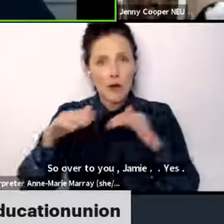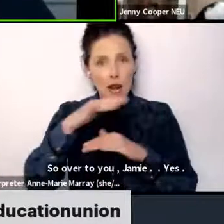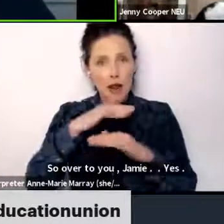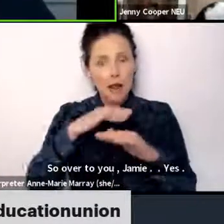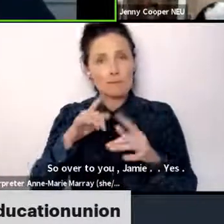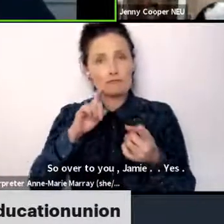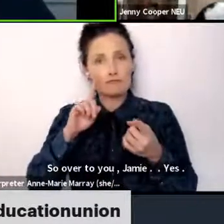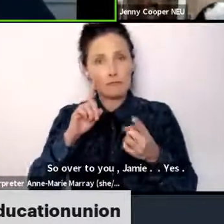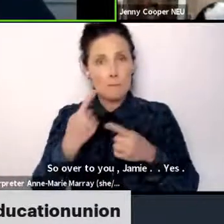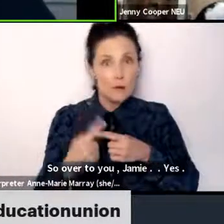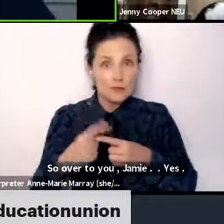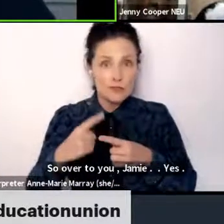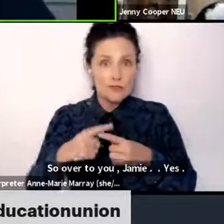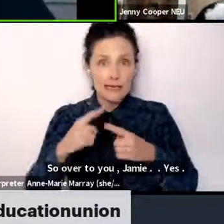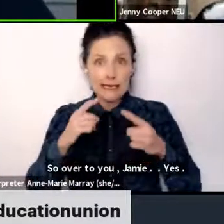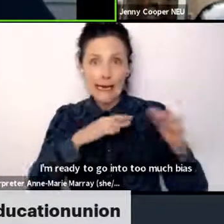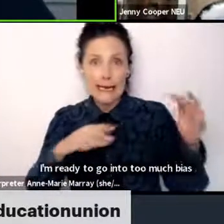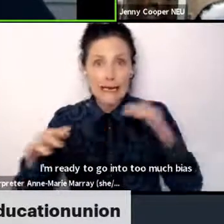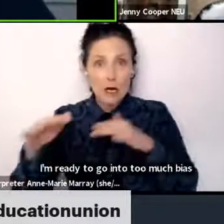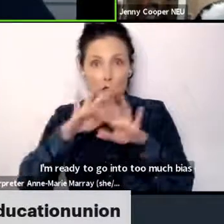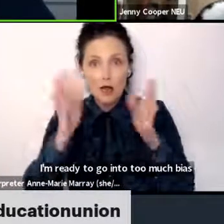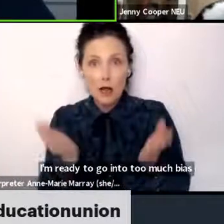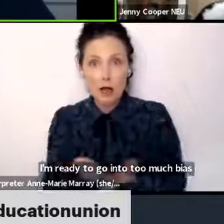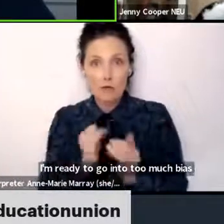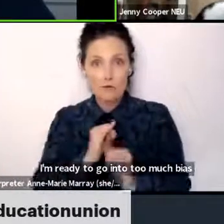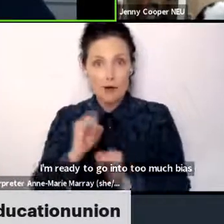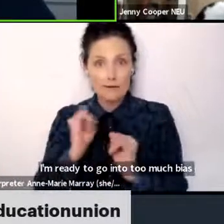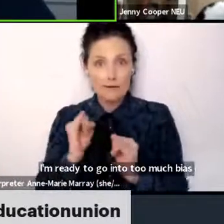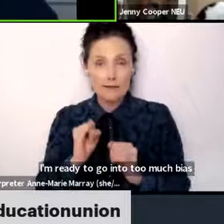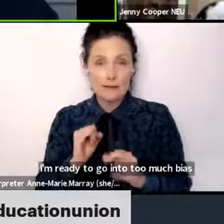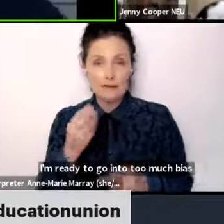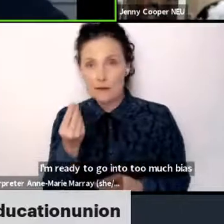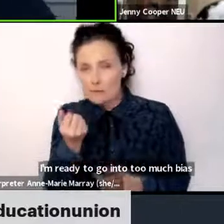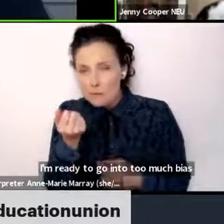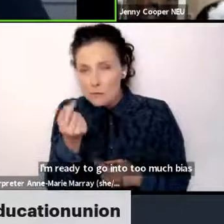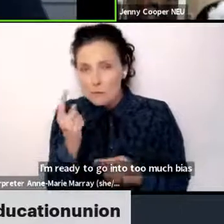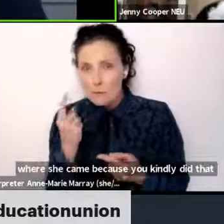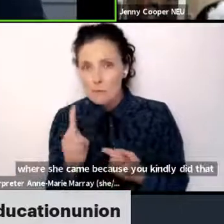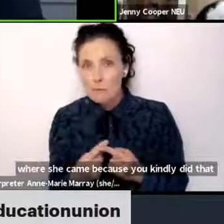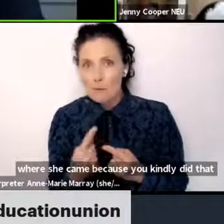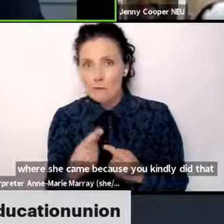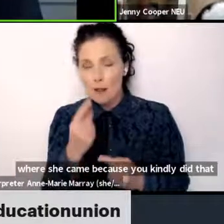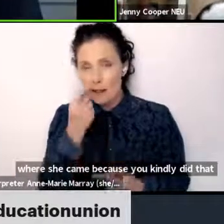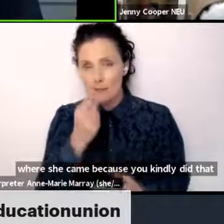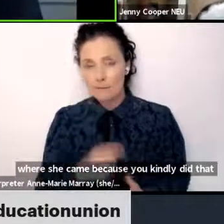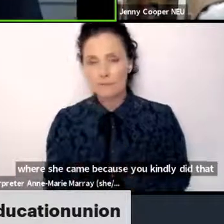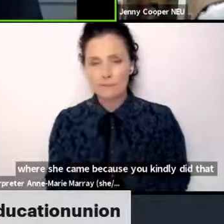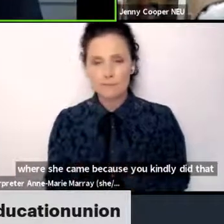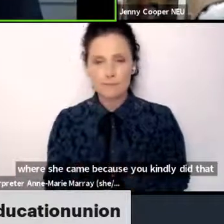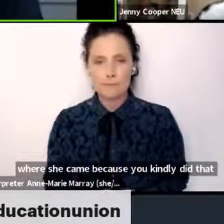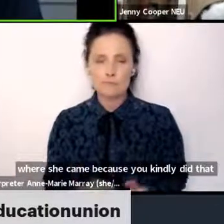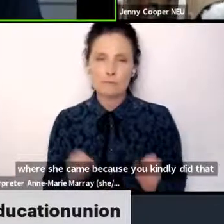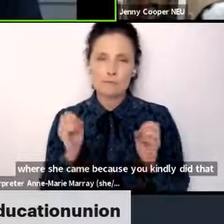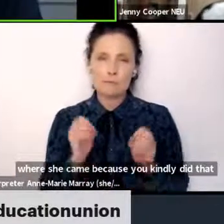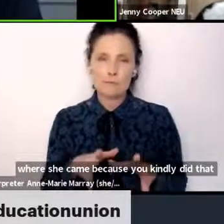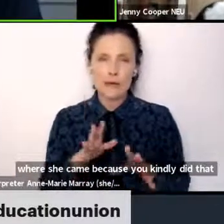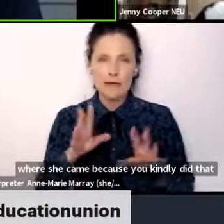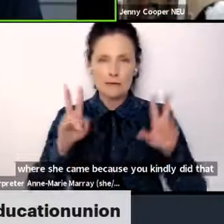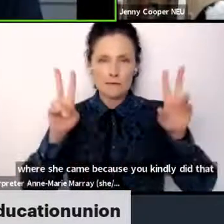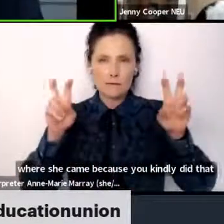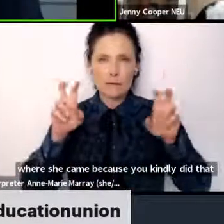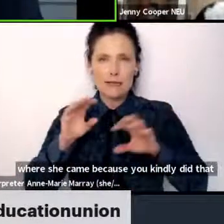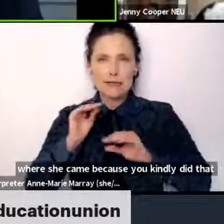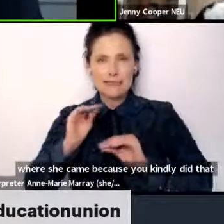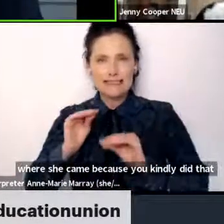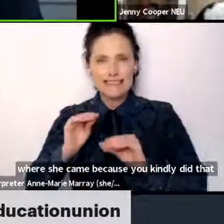as quickly as we can on behalf of the 7 million students that NUS represents. Just wanted to quickly say a little bit about Teach the Future. posted a